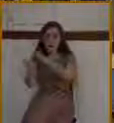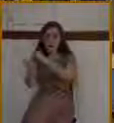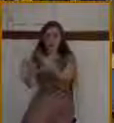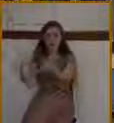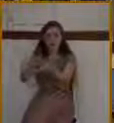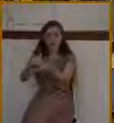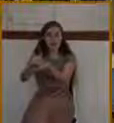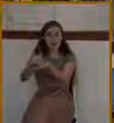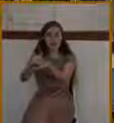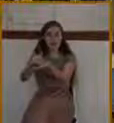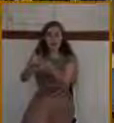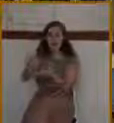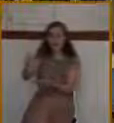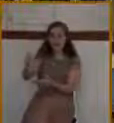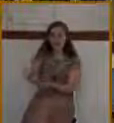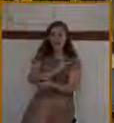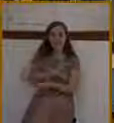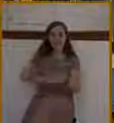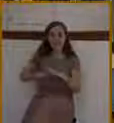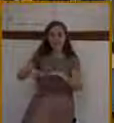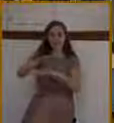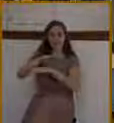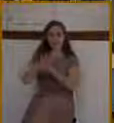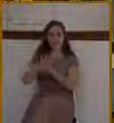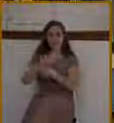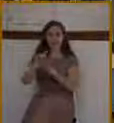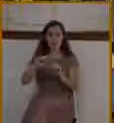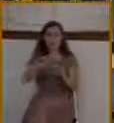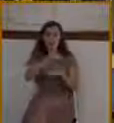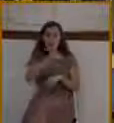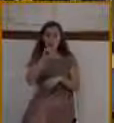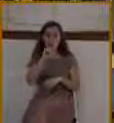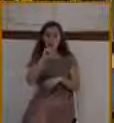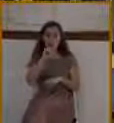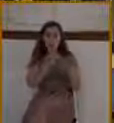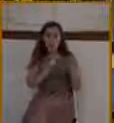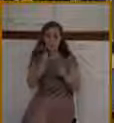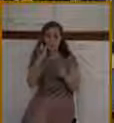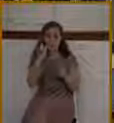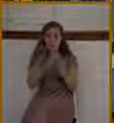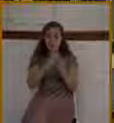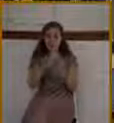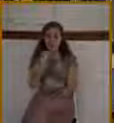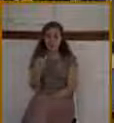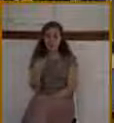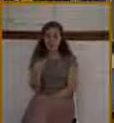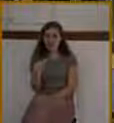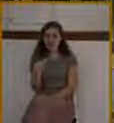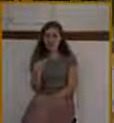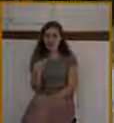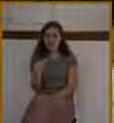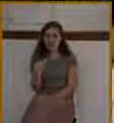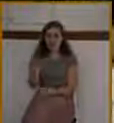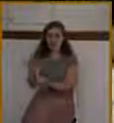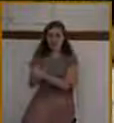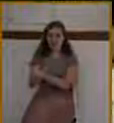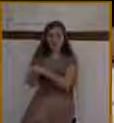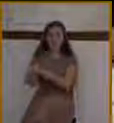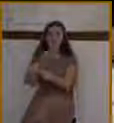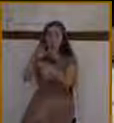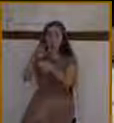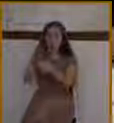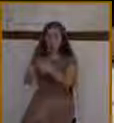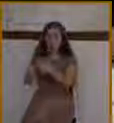But they didn't see it. The people didn't recognize it. He was the fulfillment of that promise that God gave to the prophet